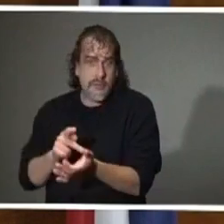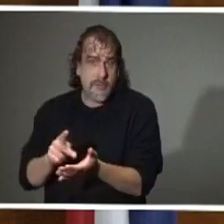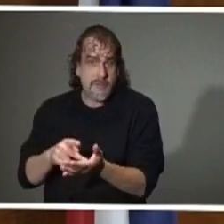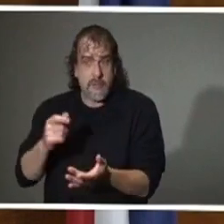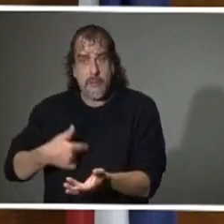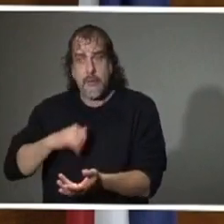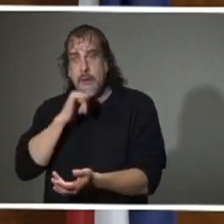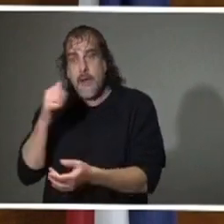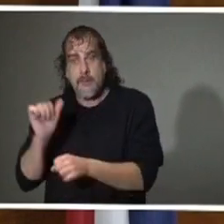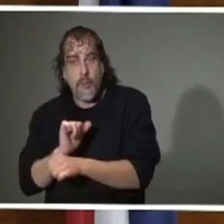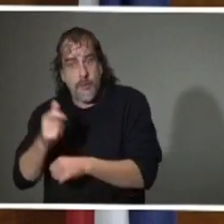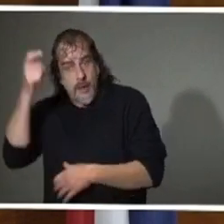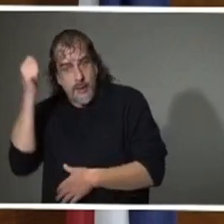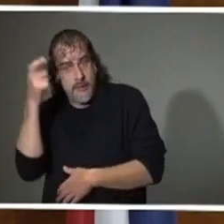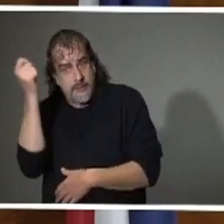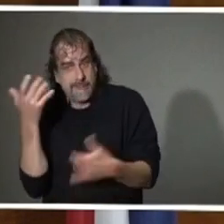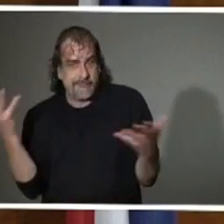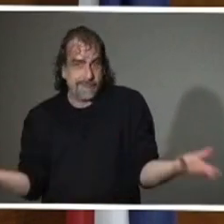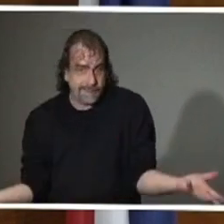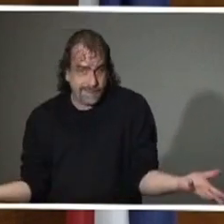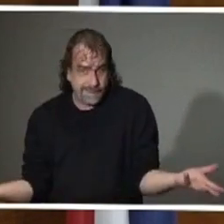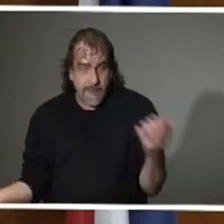through unemployment compensation.